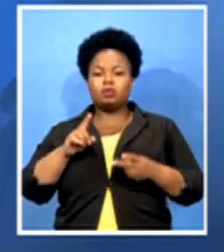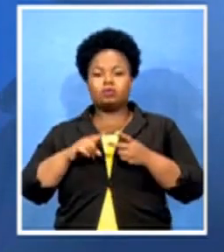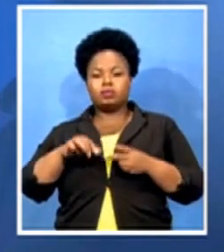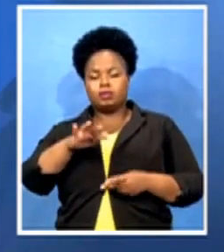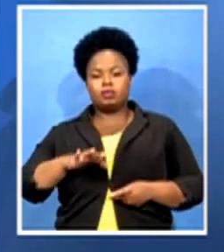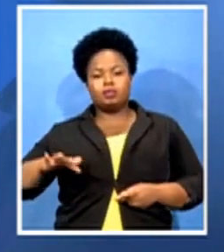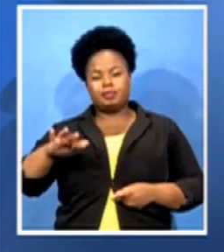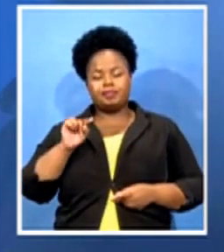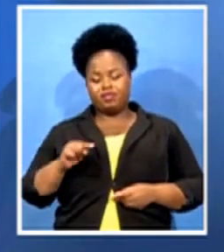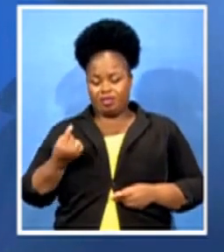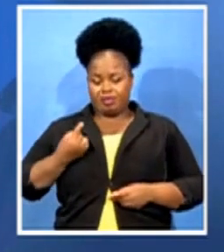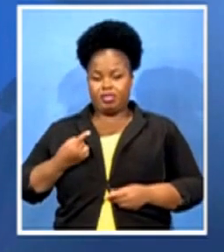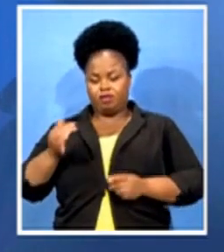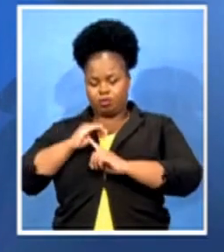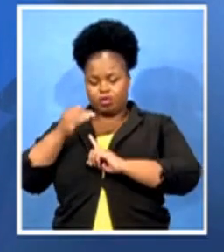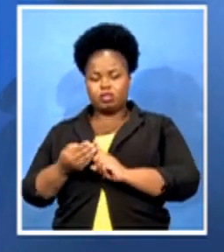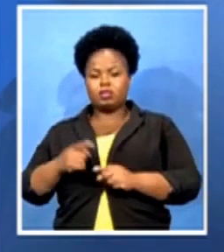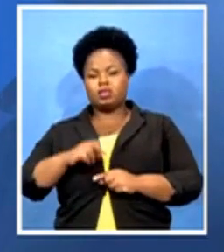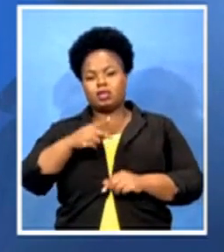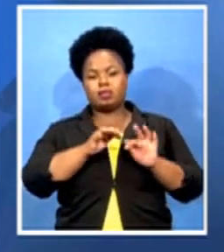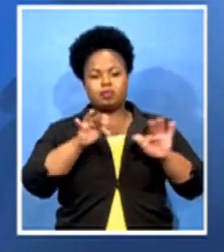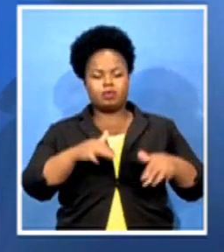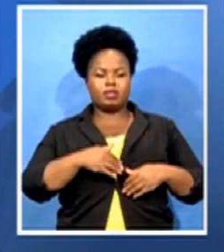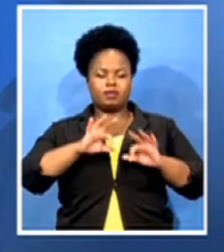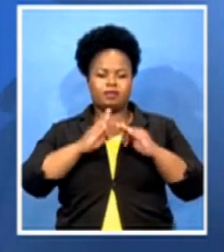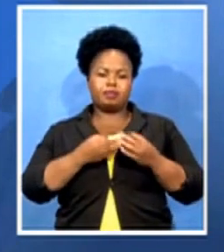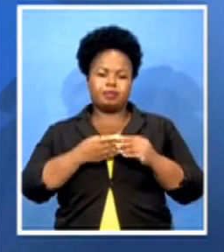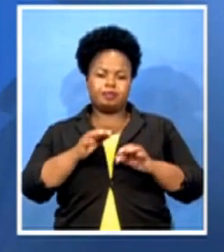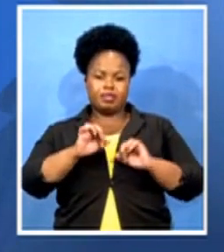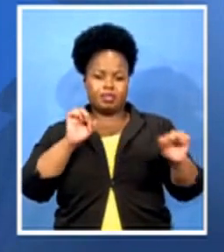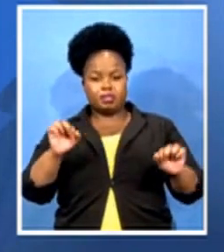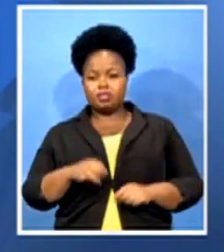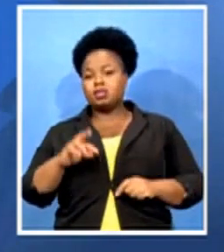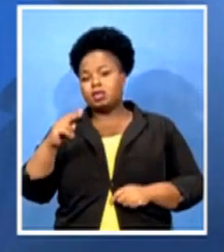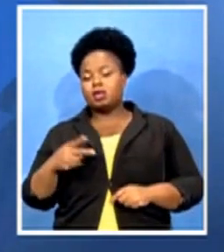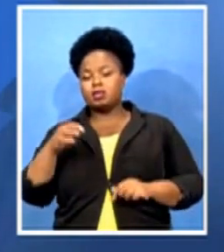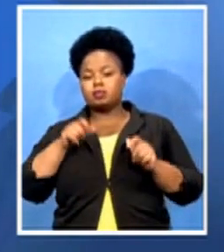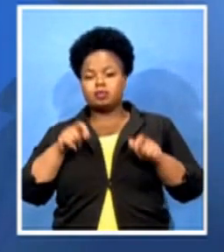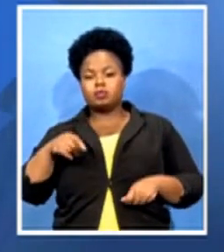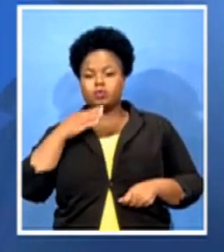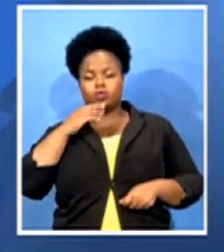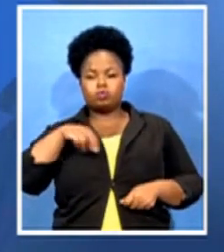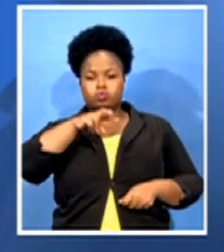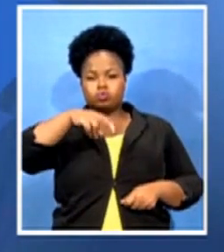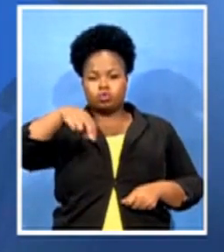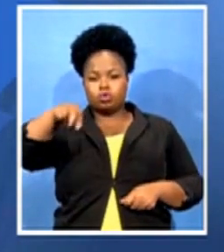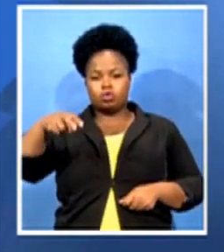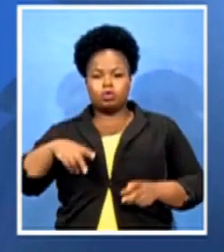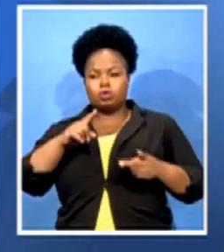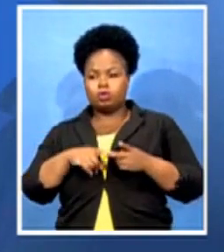their loved ones. But we are also saying to those who are traveling from other provinces to say, look, when you